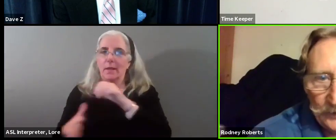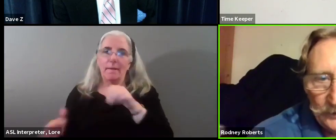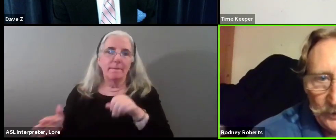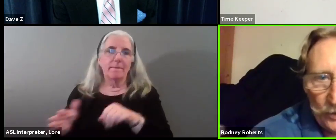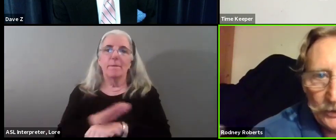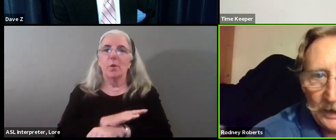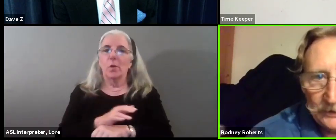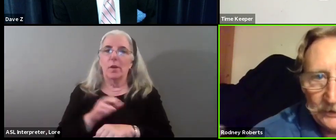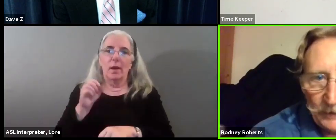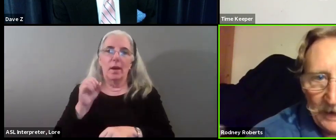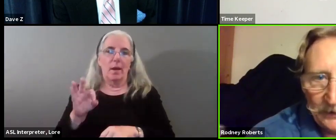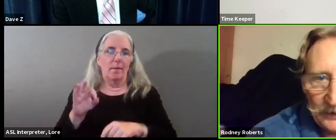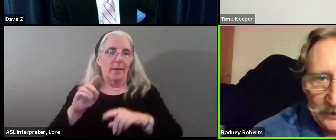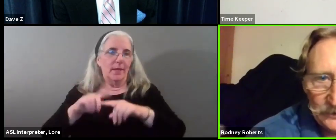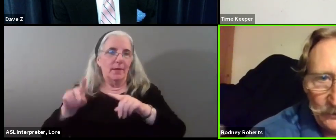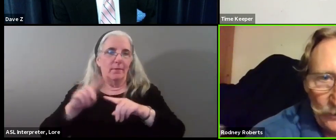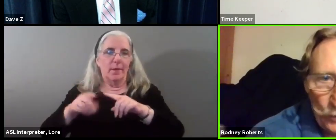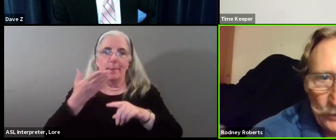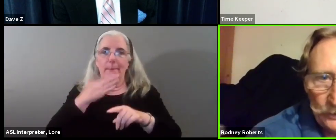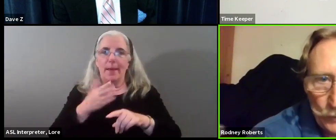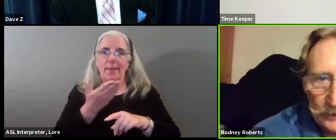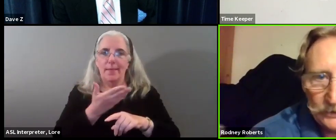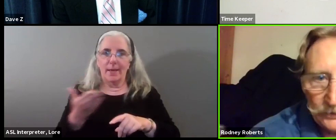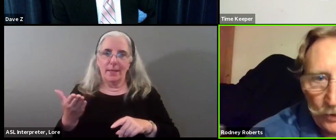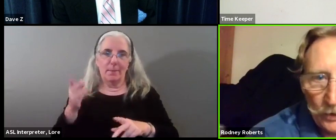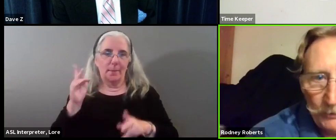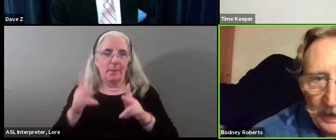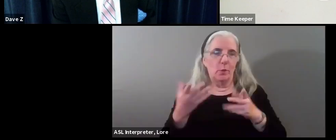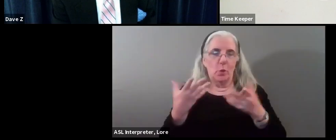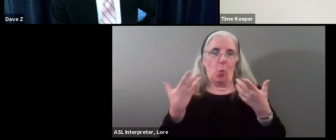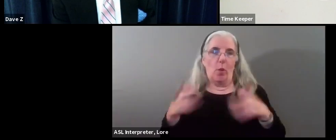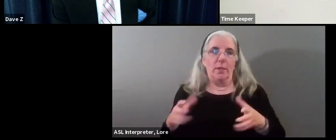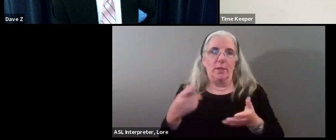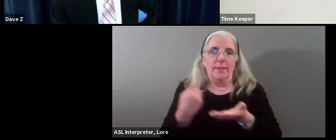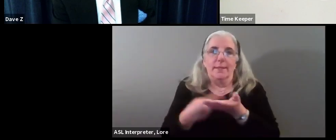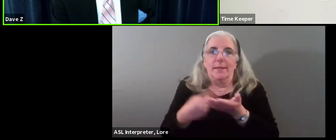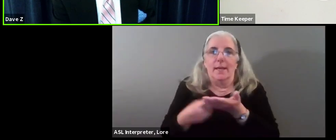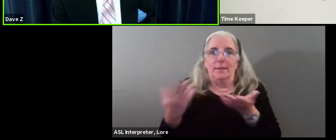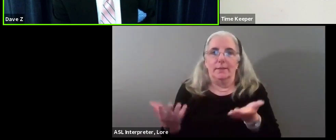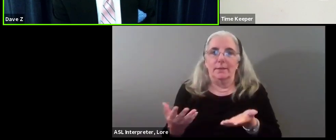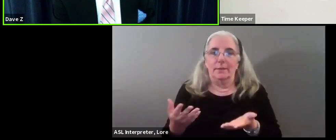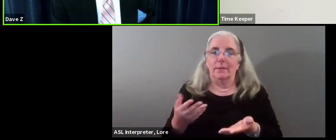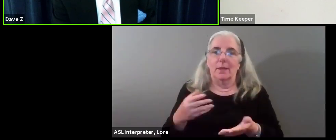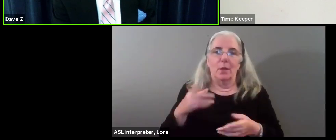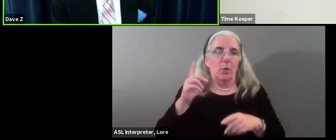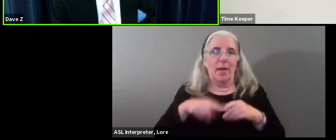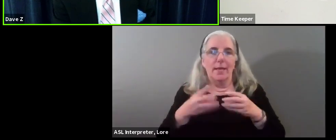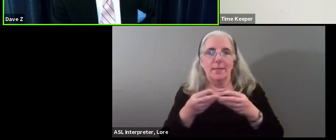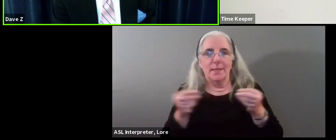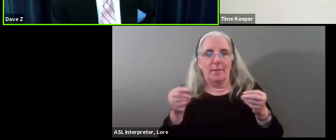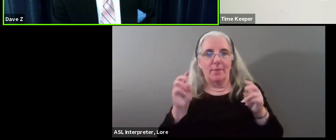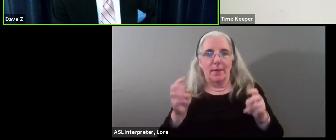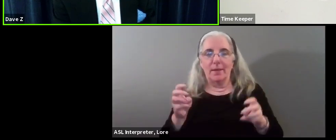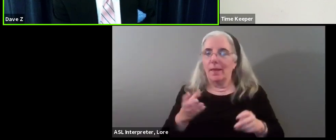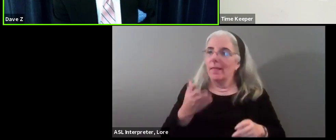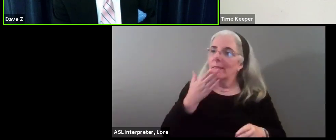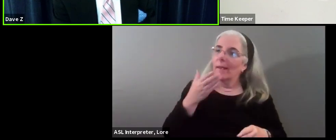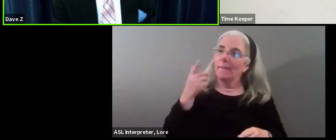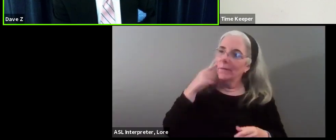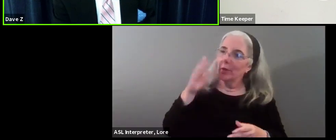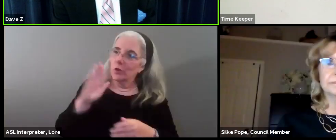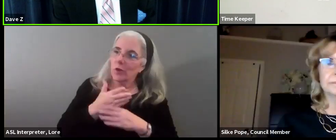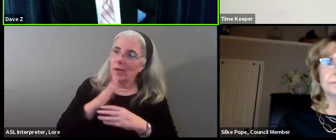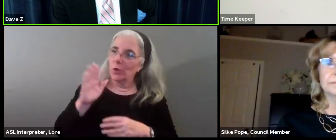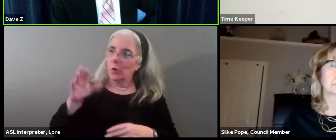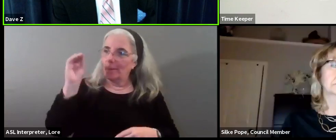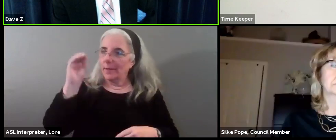with all kinds of bad things that no one wants to talk about. Yes, sir. You can't solve your issue. much for sharing all that with